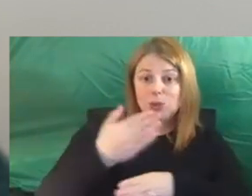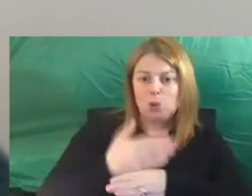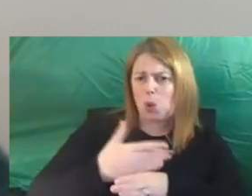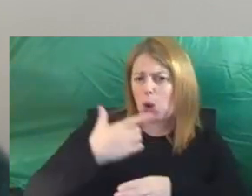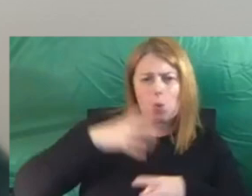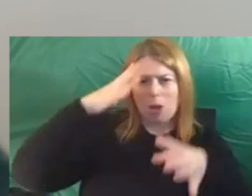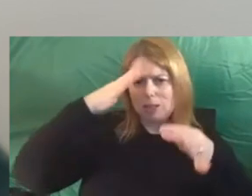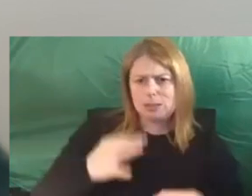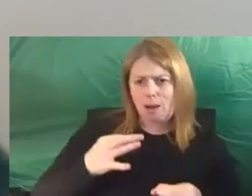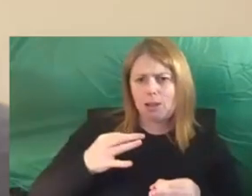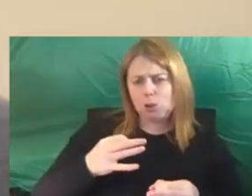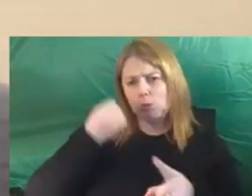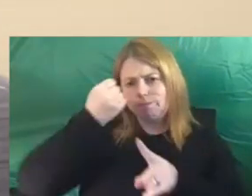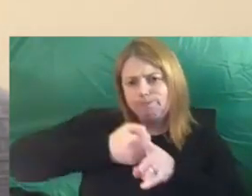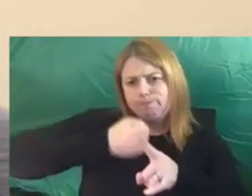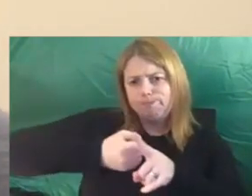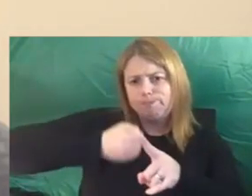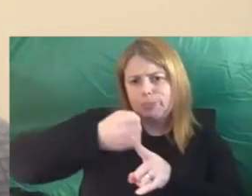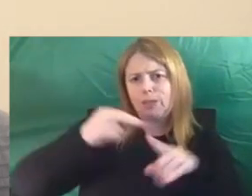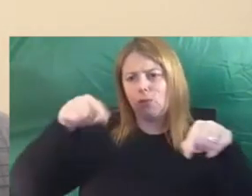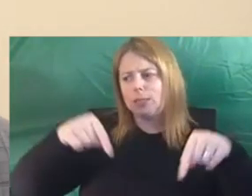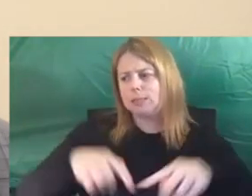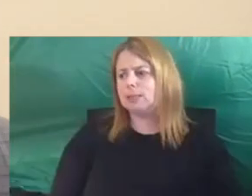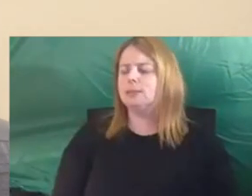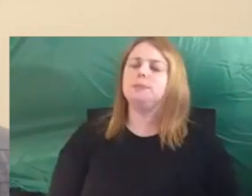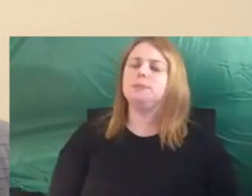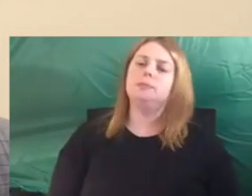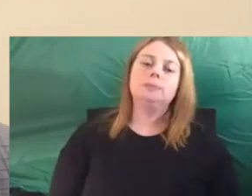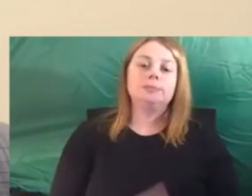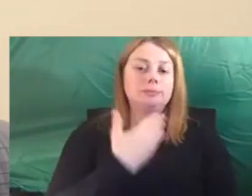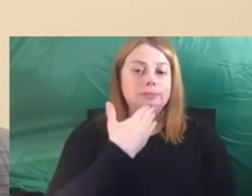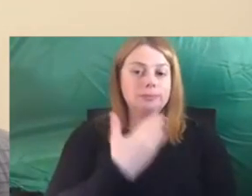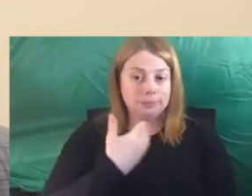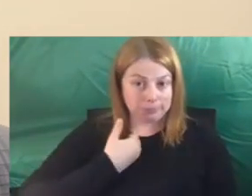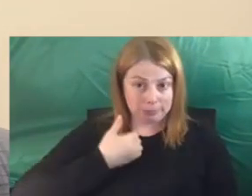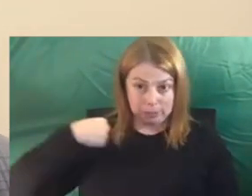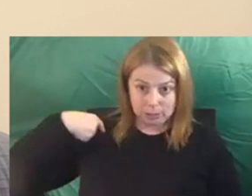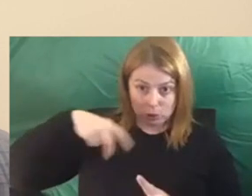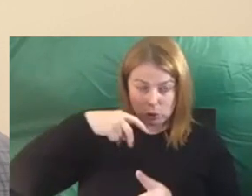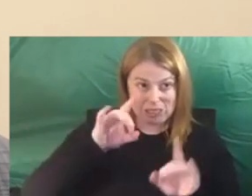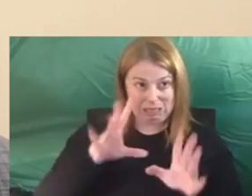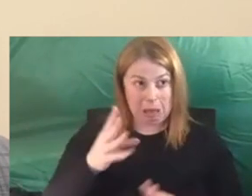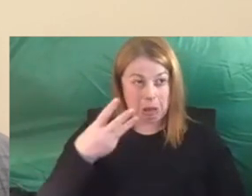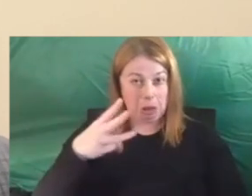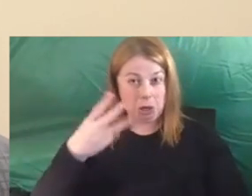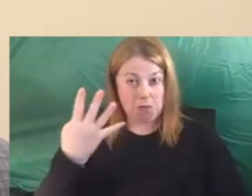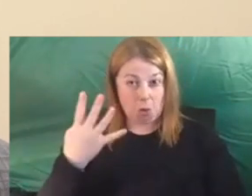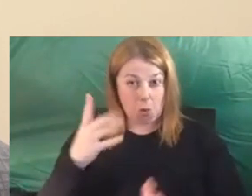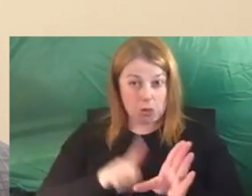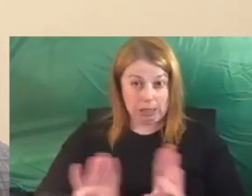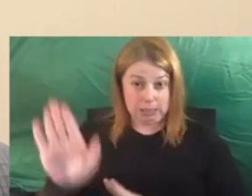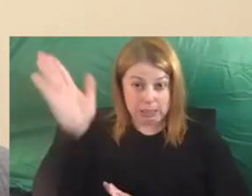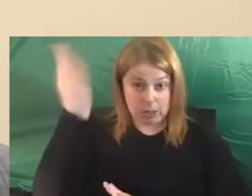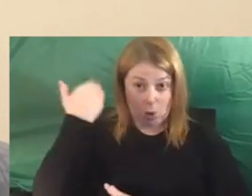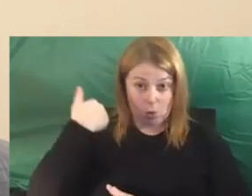work. Yeah, thank you. Well, I guess my journey started about 34 years ago when I was born into